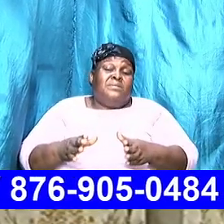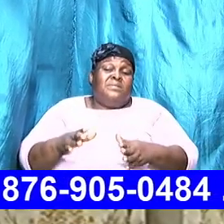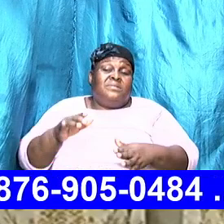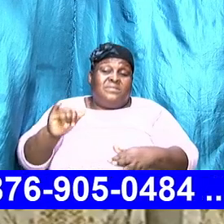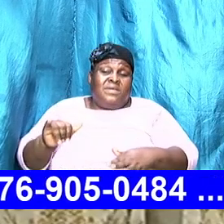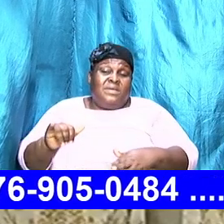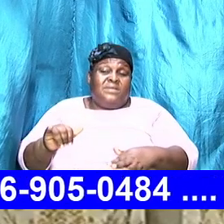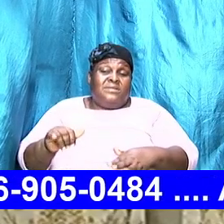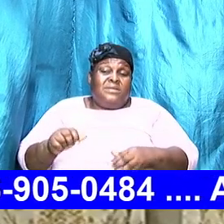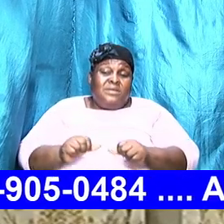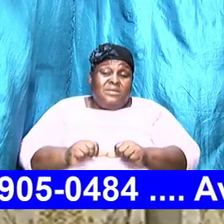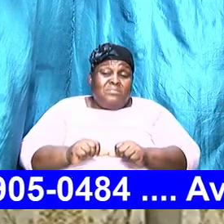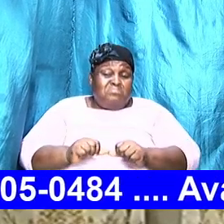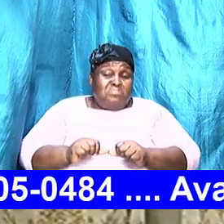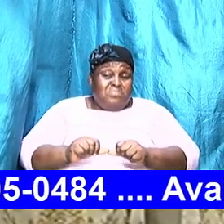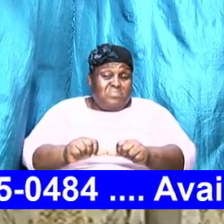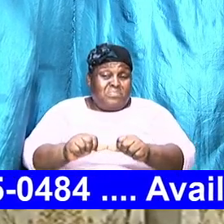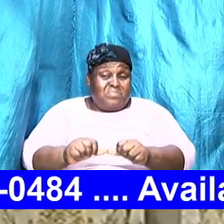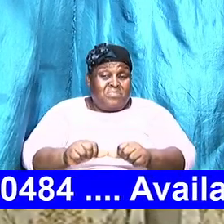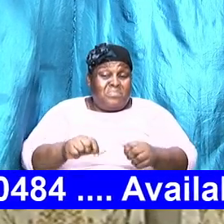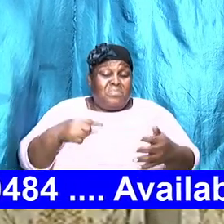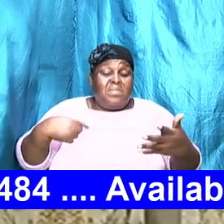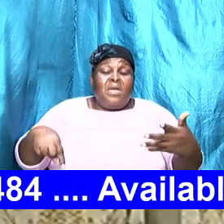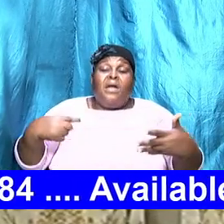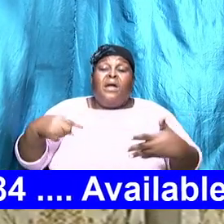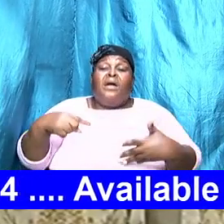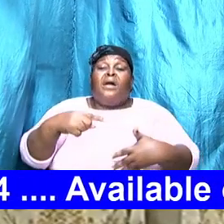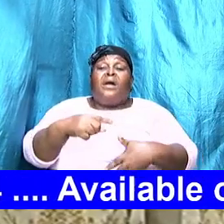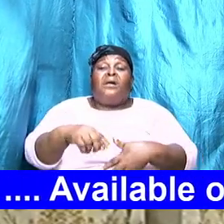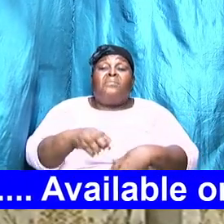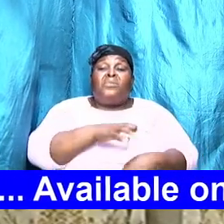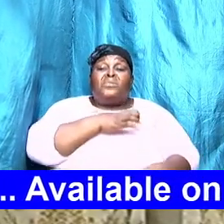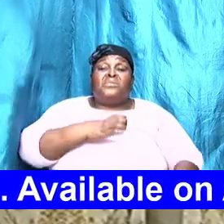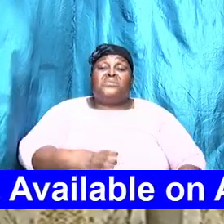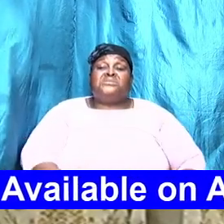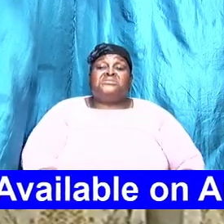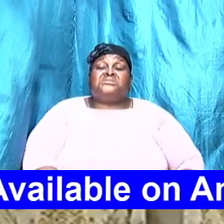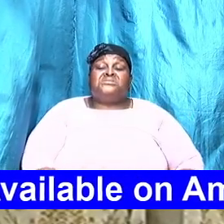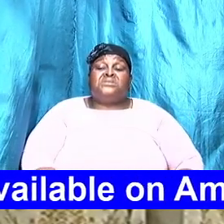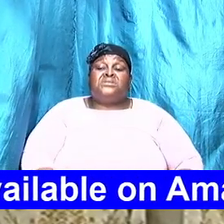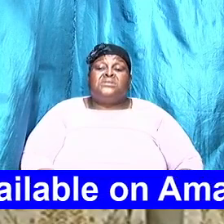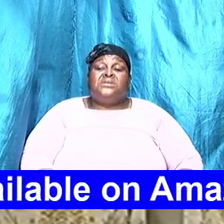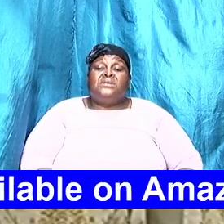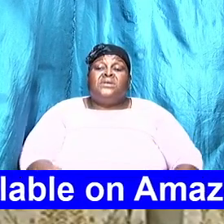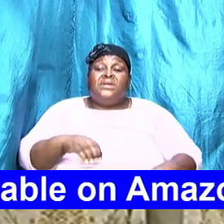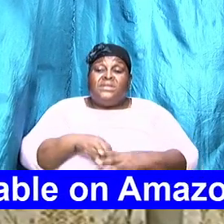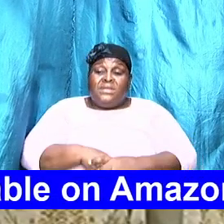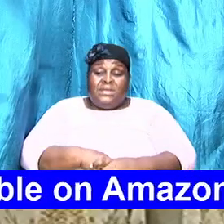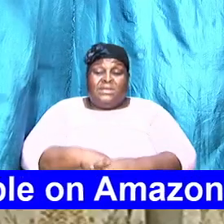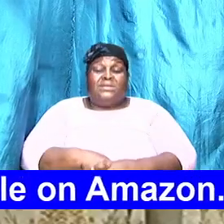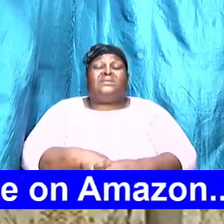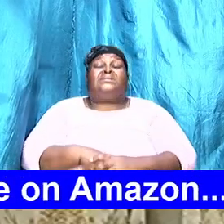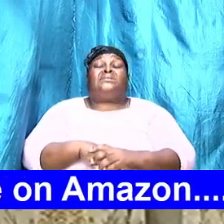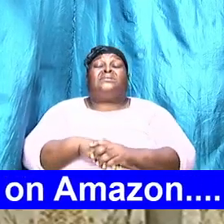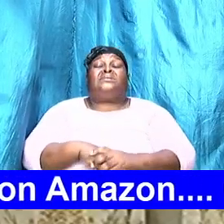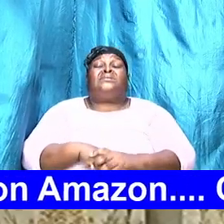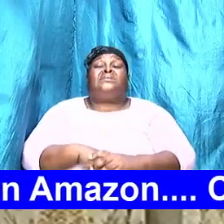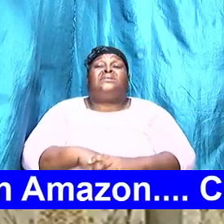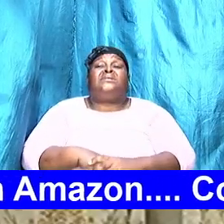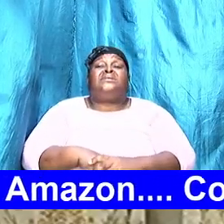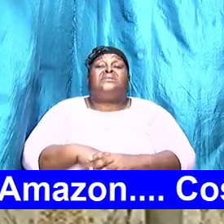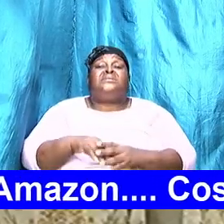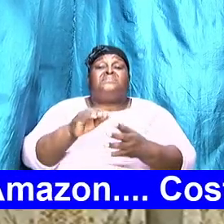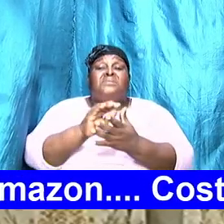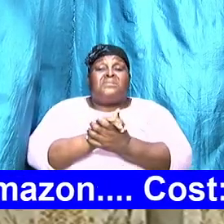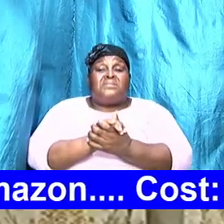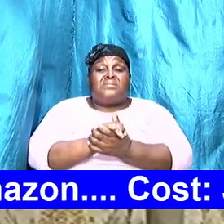persists among Christians and in the case that we have in front of us